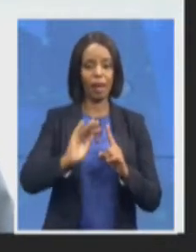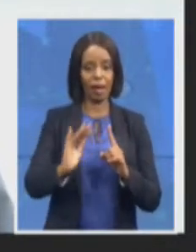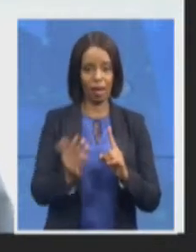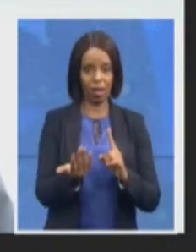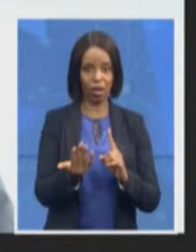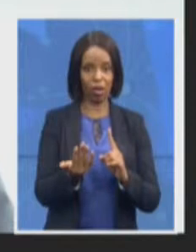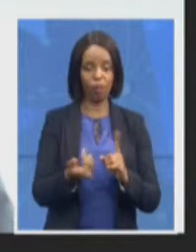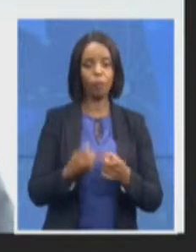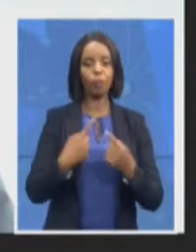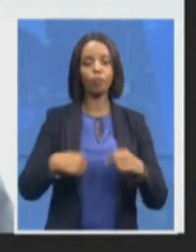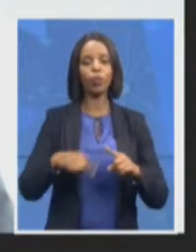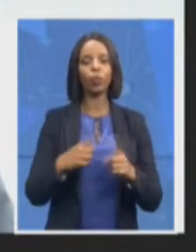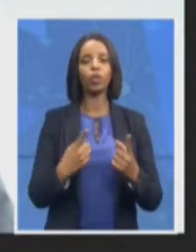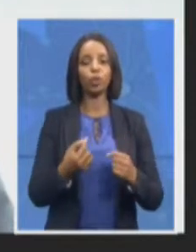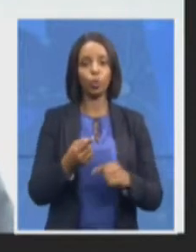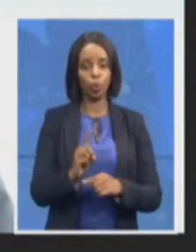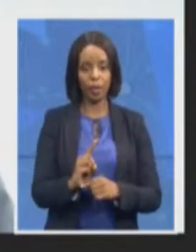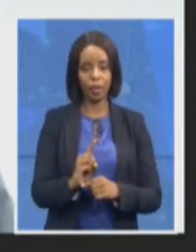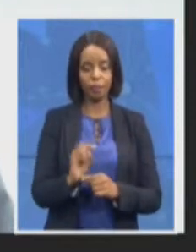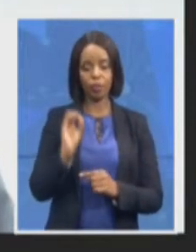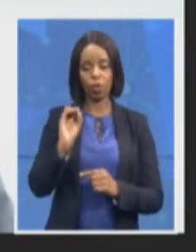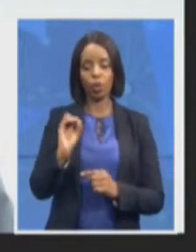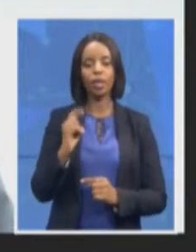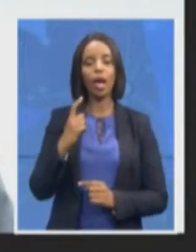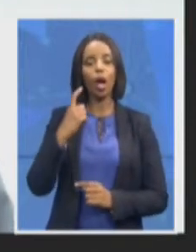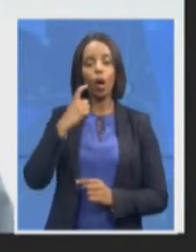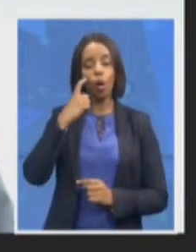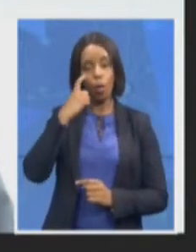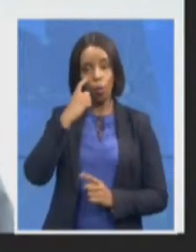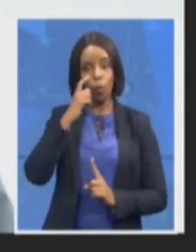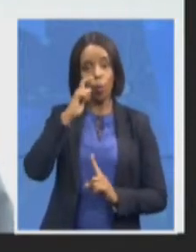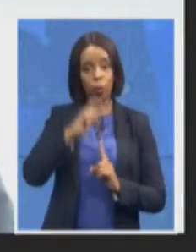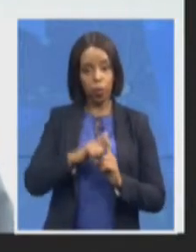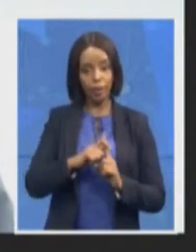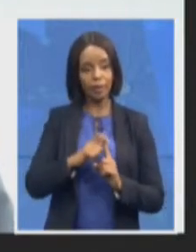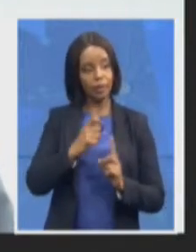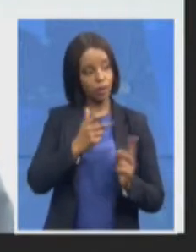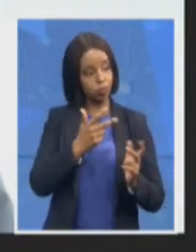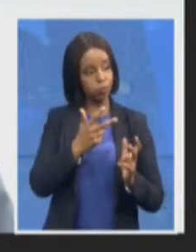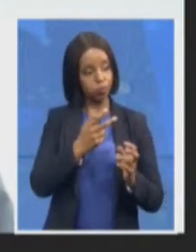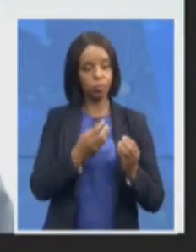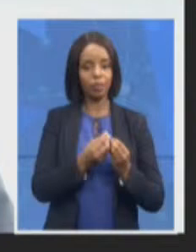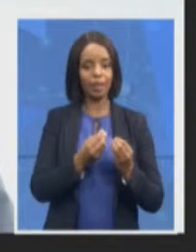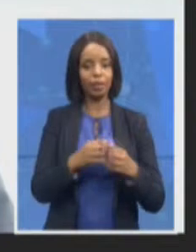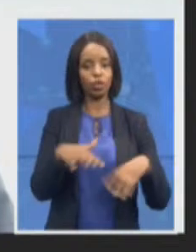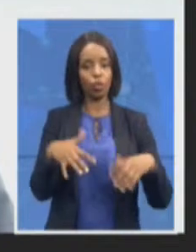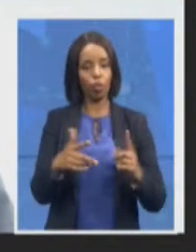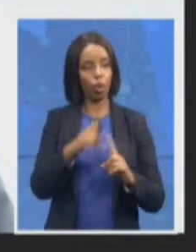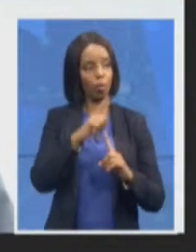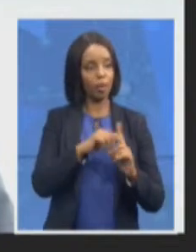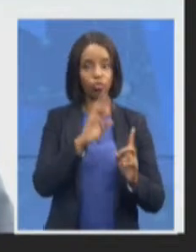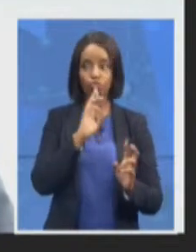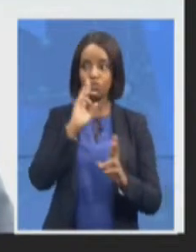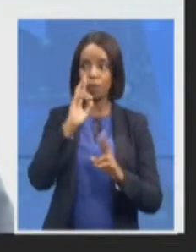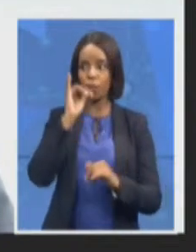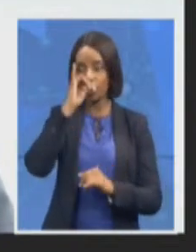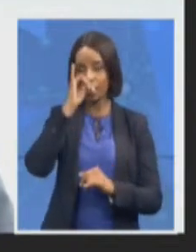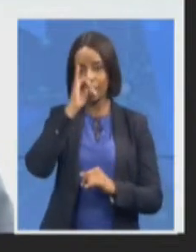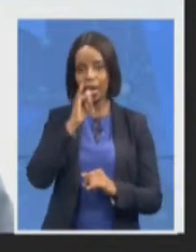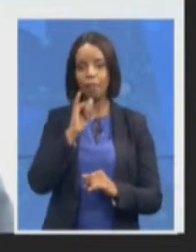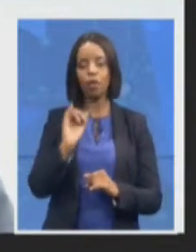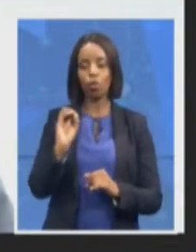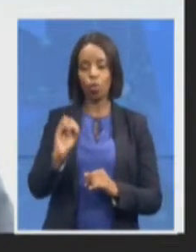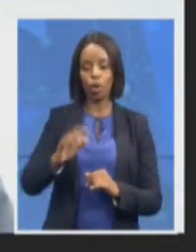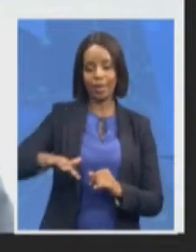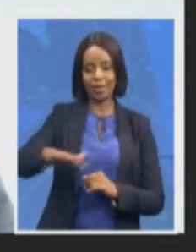within the country that could be a one stop shop for whistle blowers where we are able to give all the relevant support